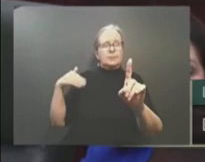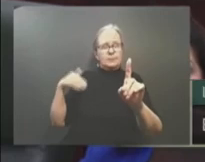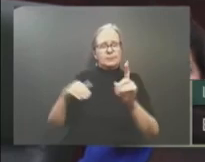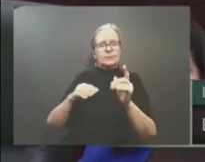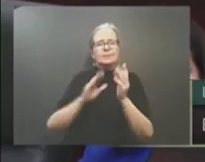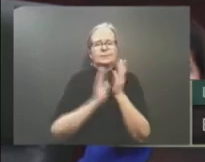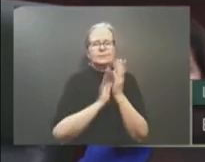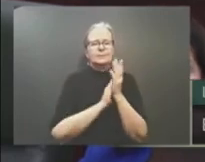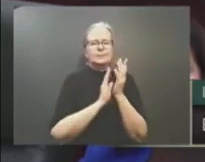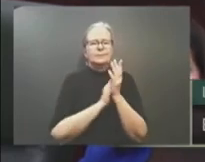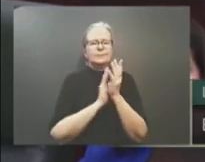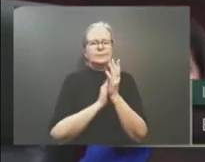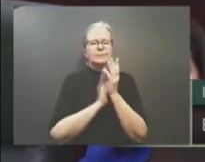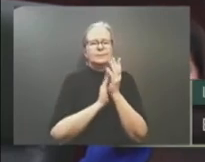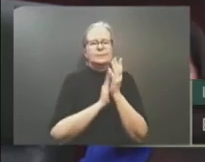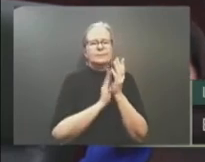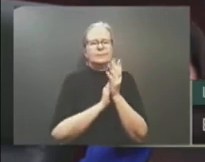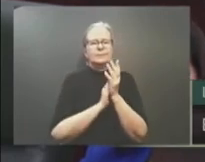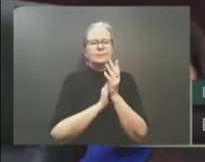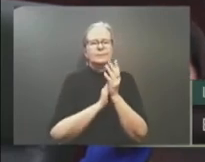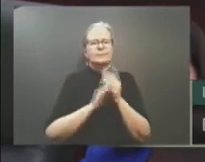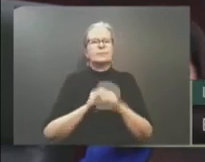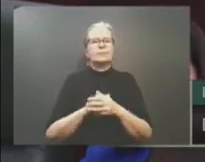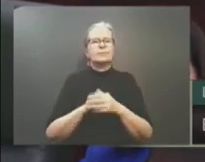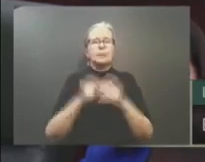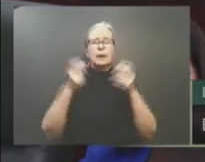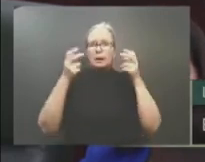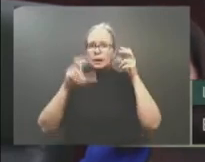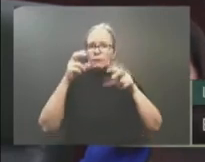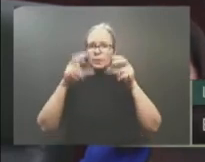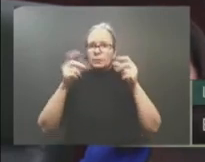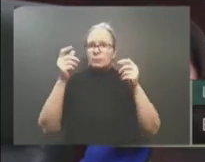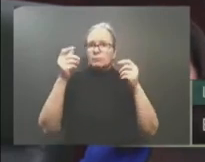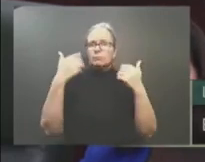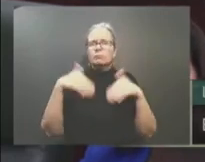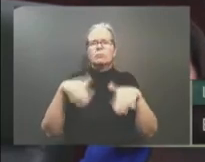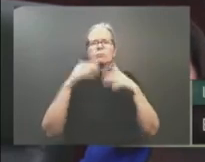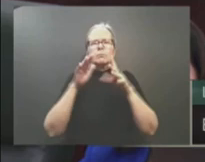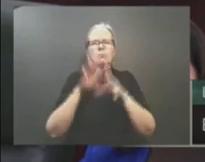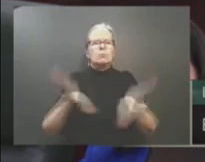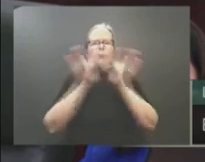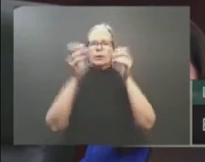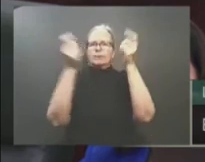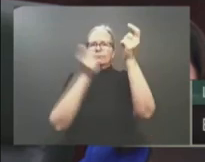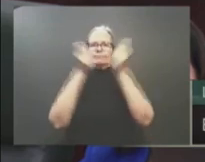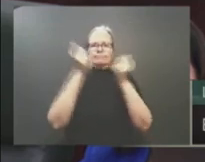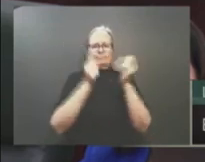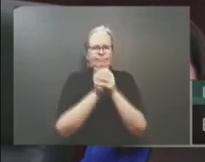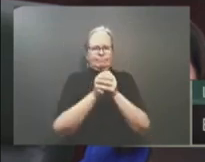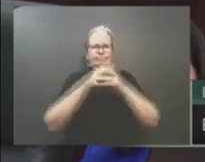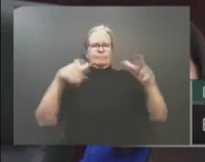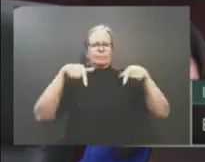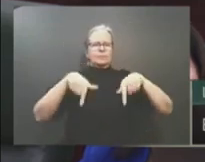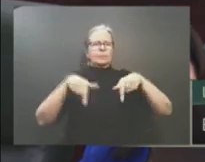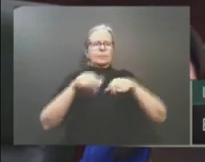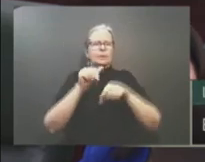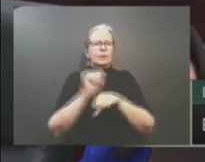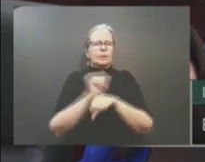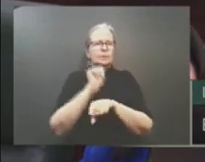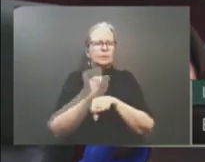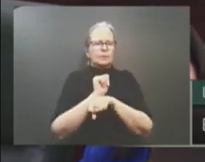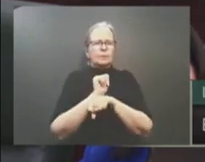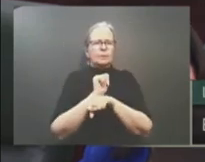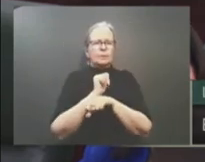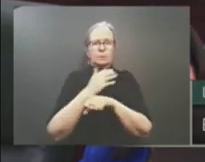Investment attraction is essential to Alberta's strong economic growth and job numbers. In my business experience, a government will either